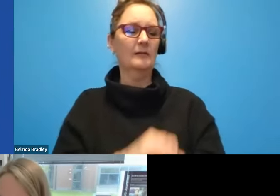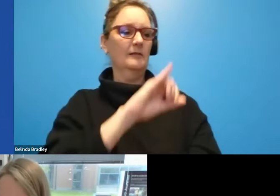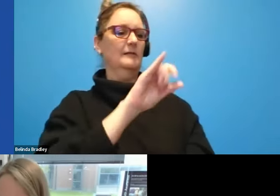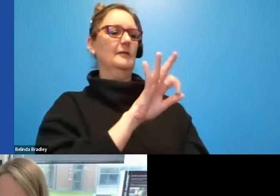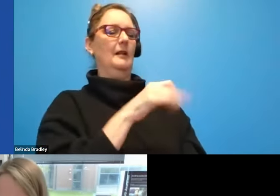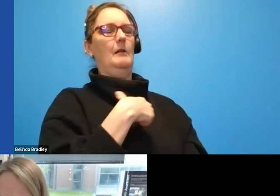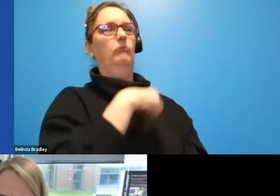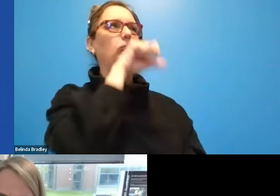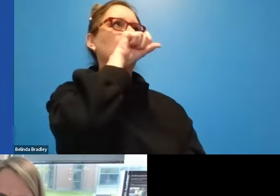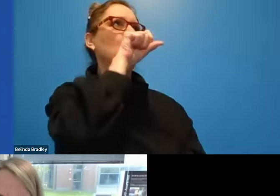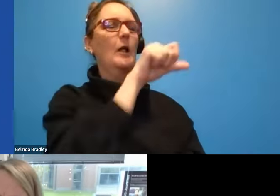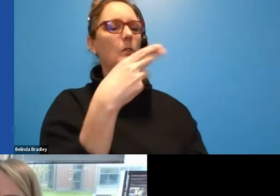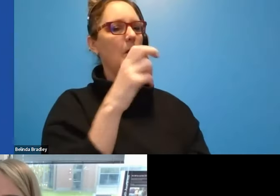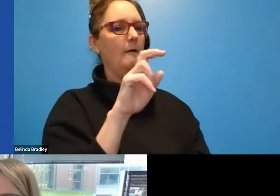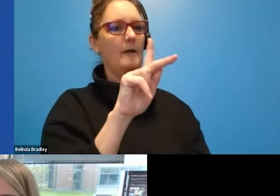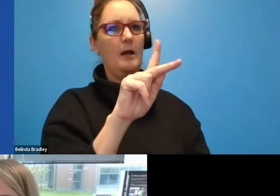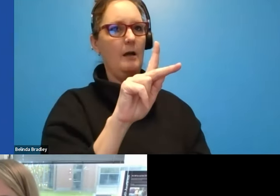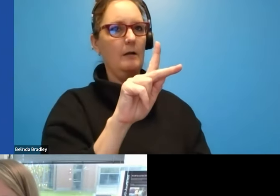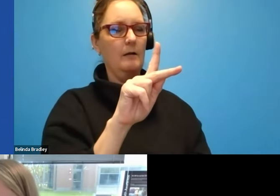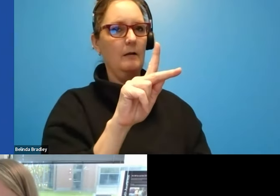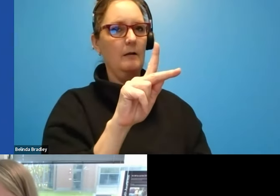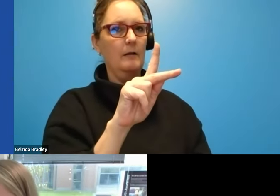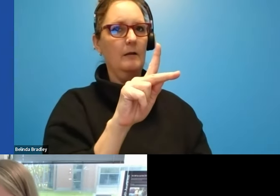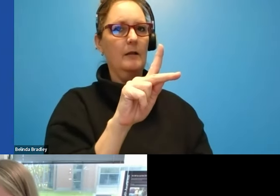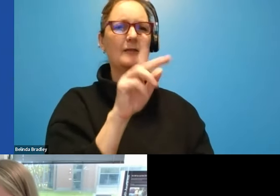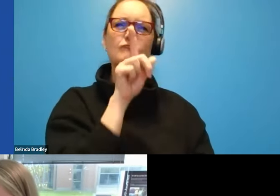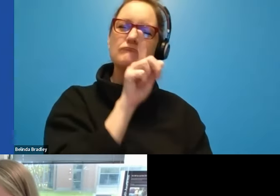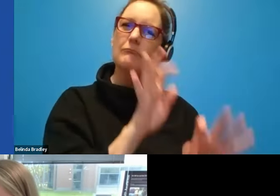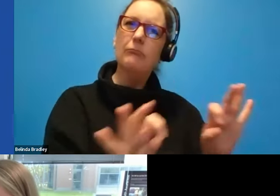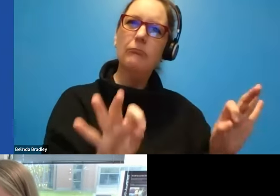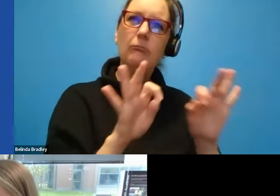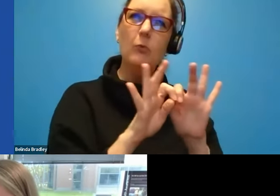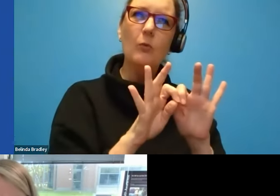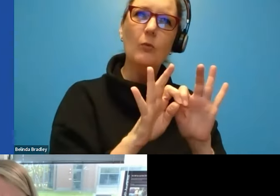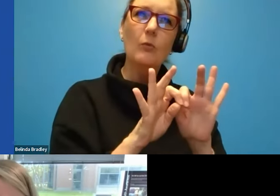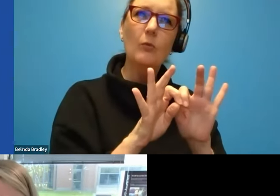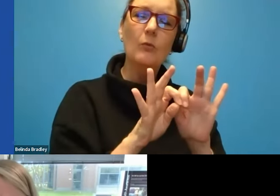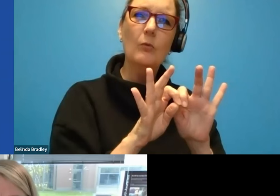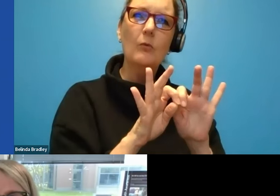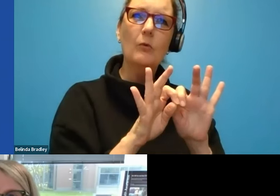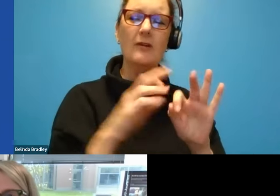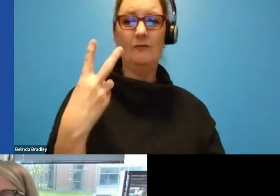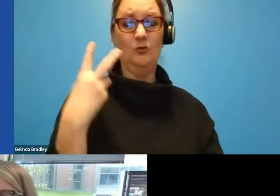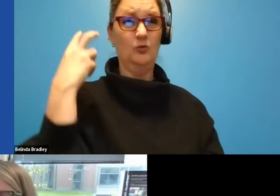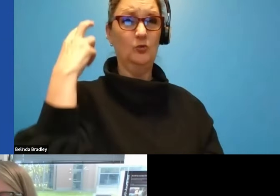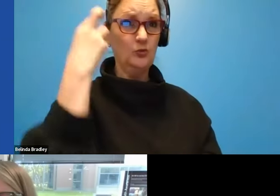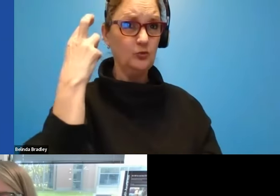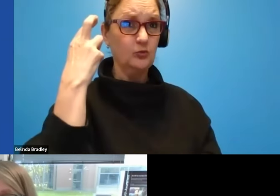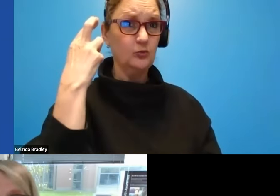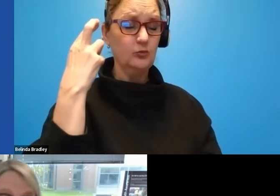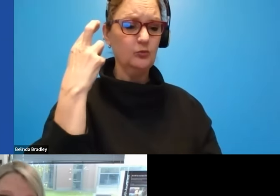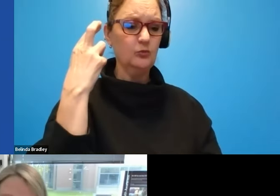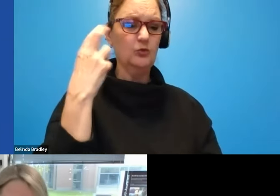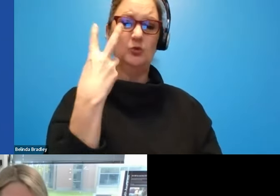fan of hacking Joe. I, I think it's a really important thing and really on, on two levels. Um,